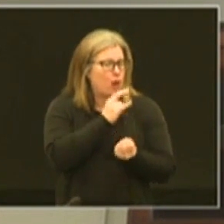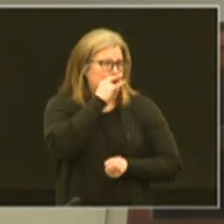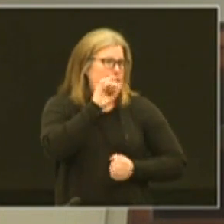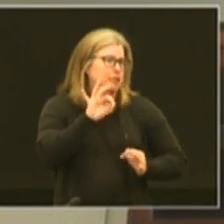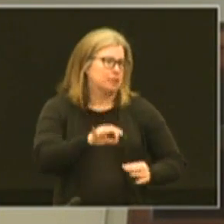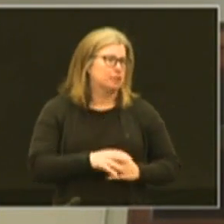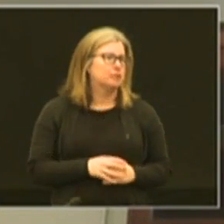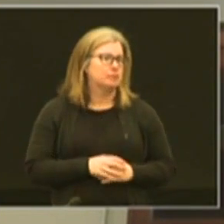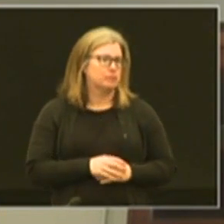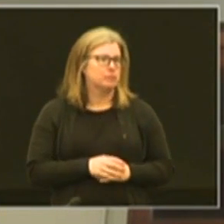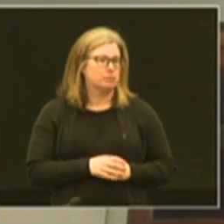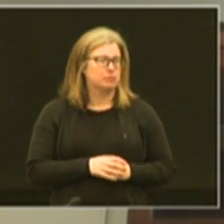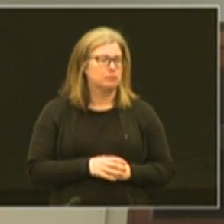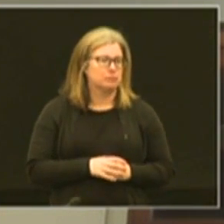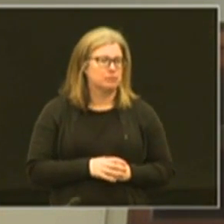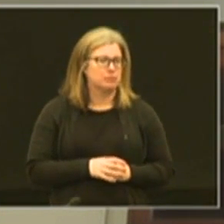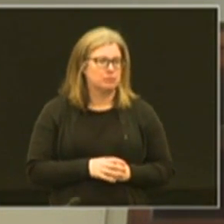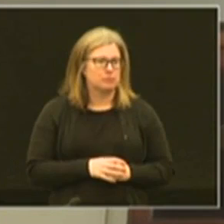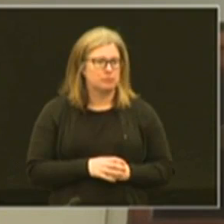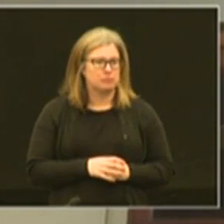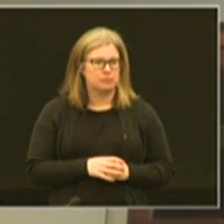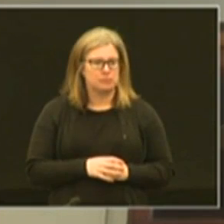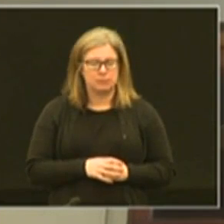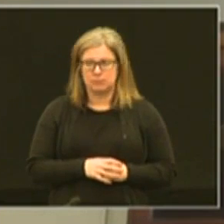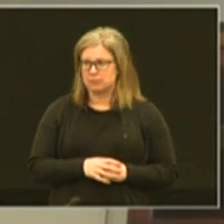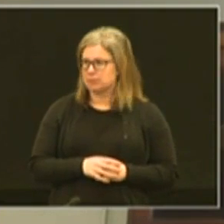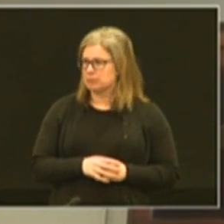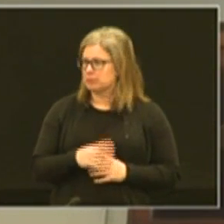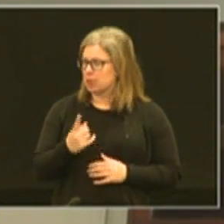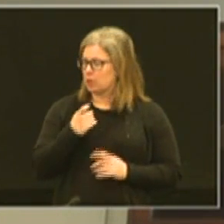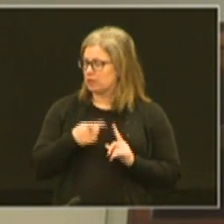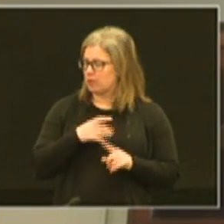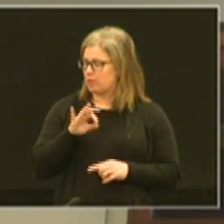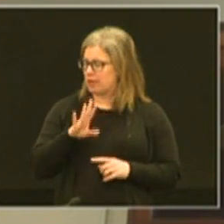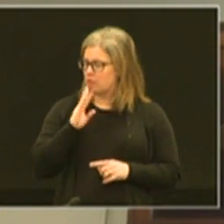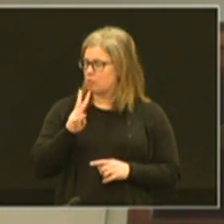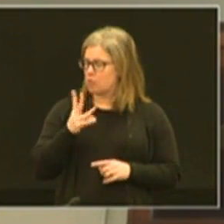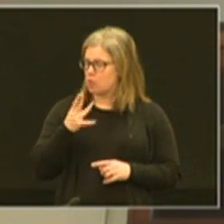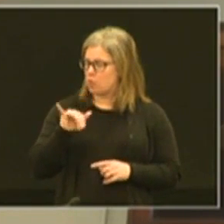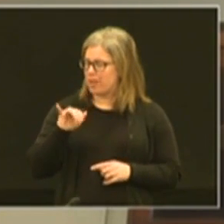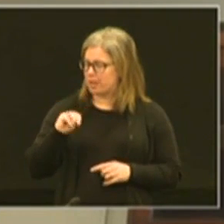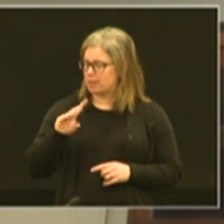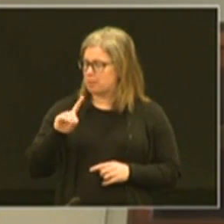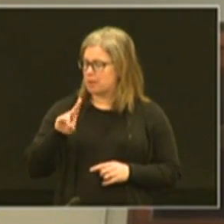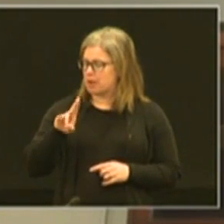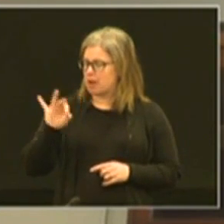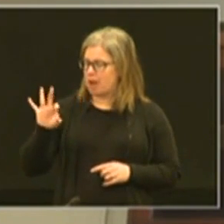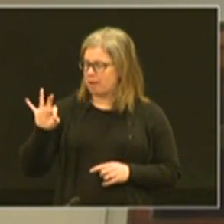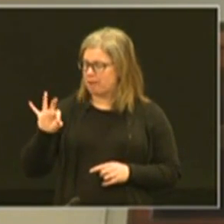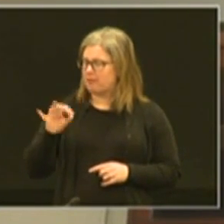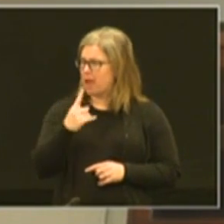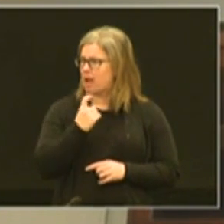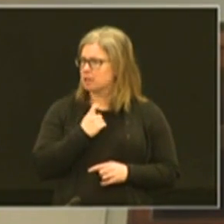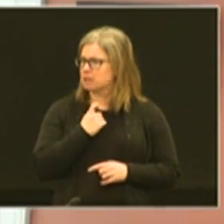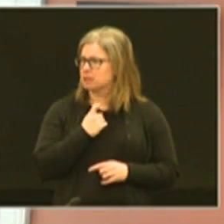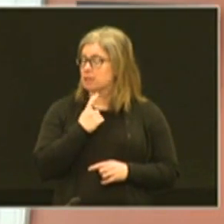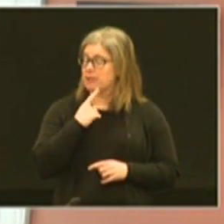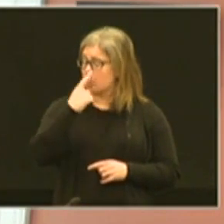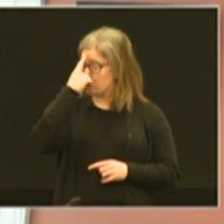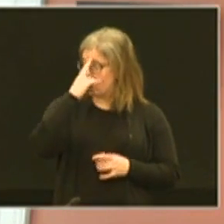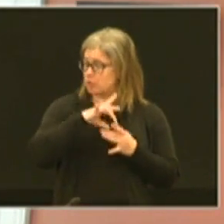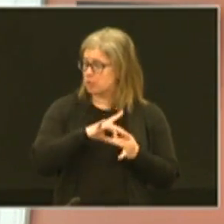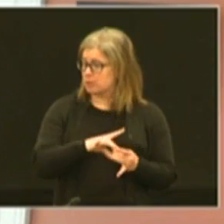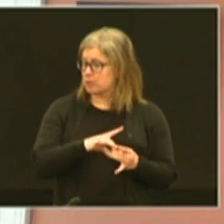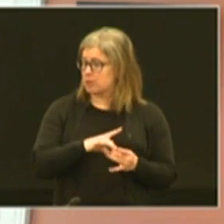kids a question in from facebook from william duff asking about do you have any thoughts